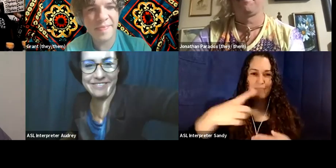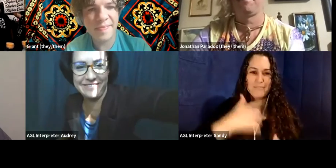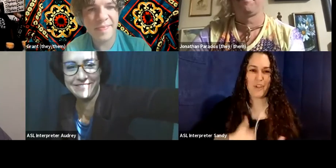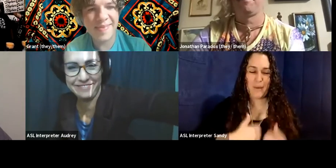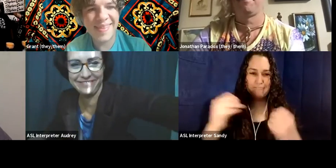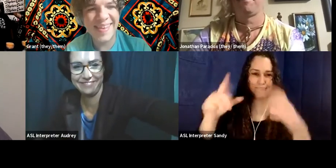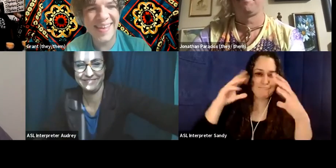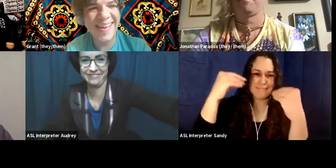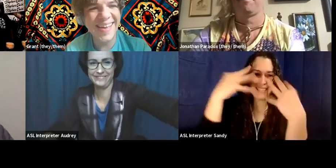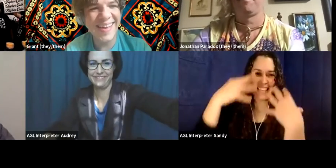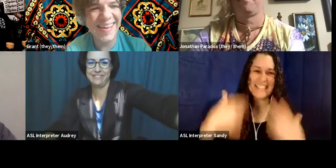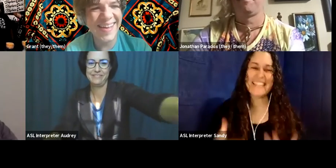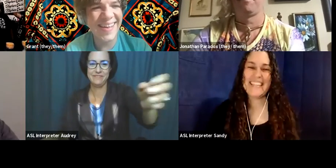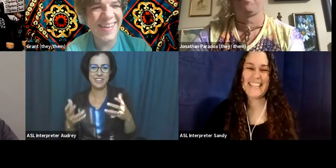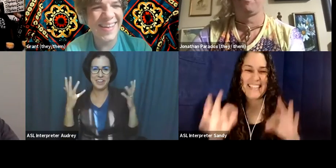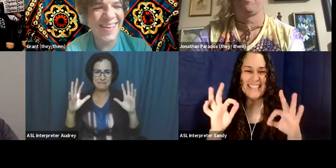for that.